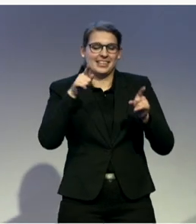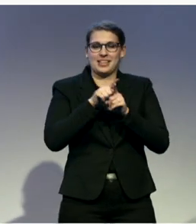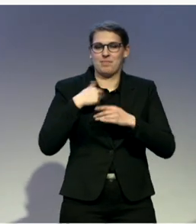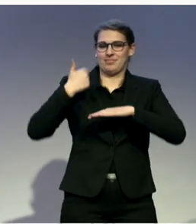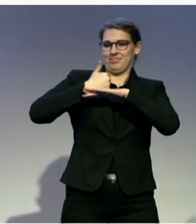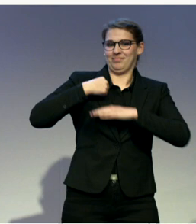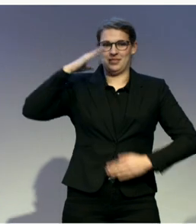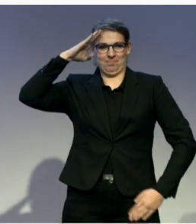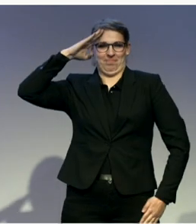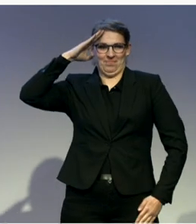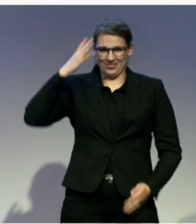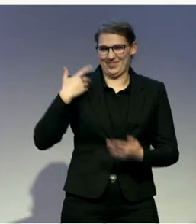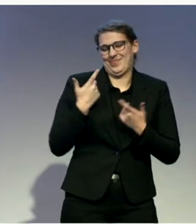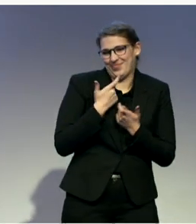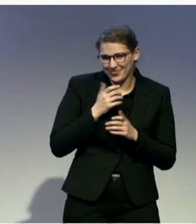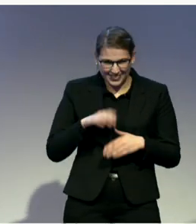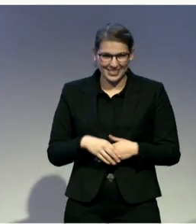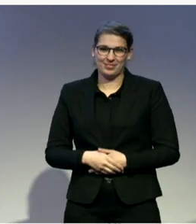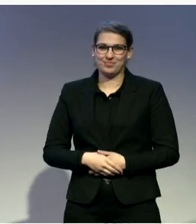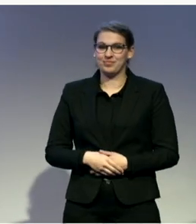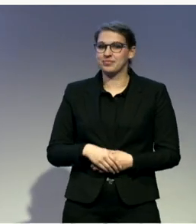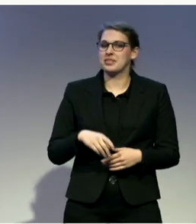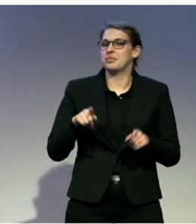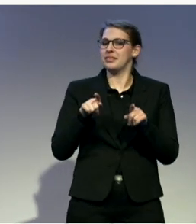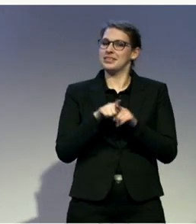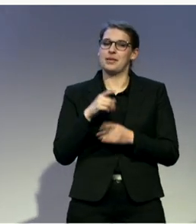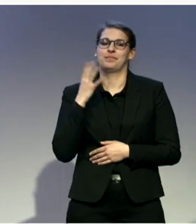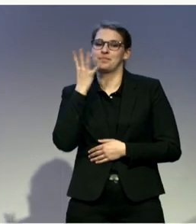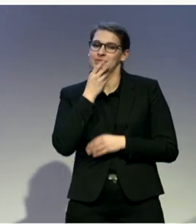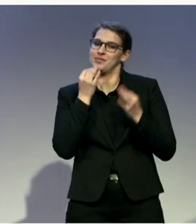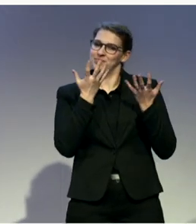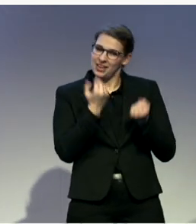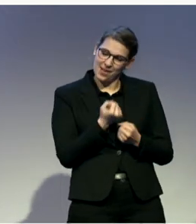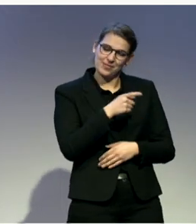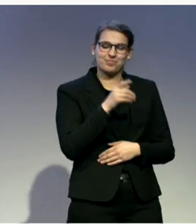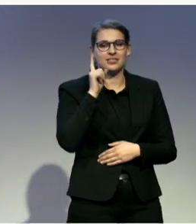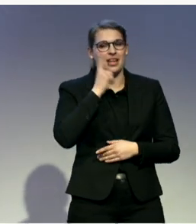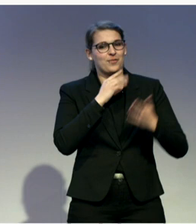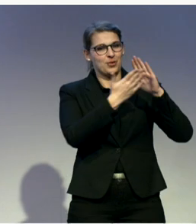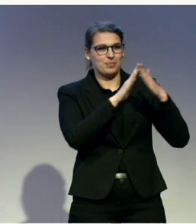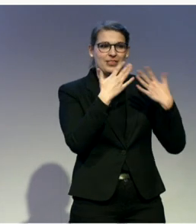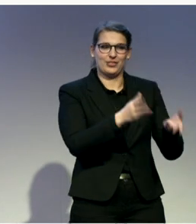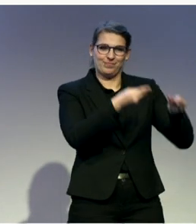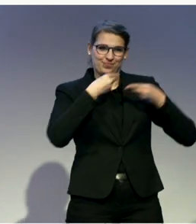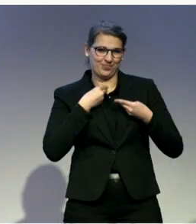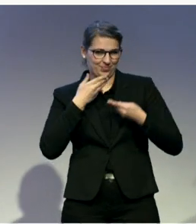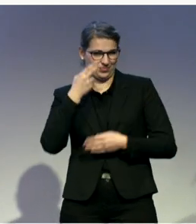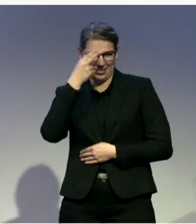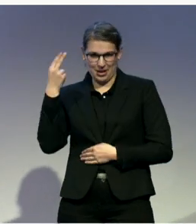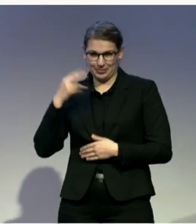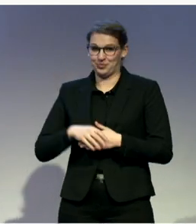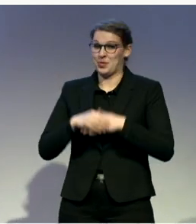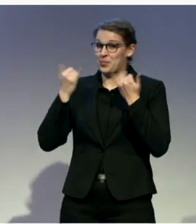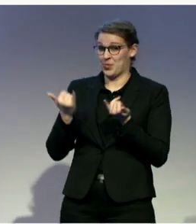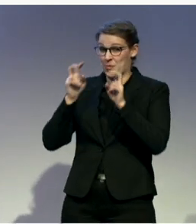the deaf community, can give you a name. And I invite each one of my panelists, if you have such a name, share it with